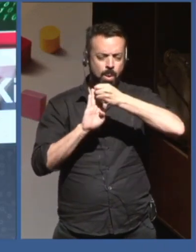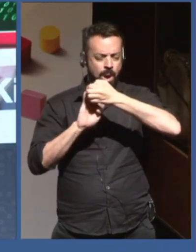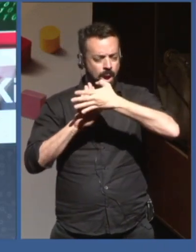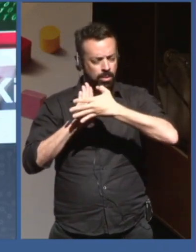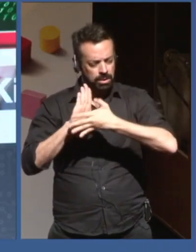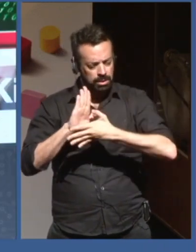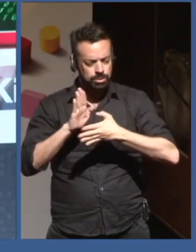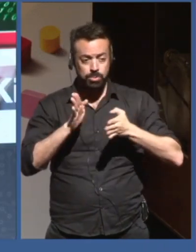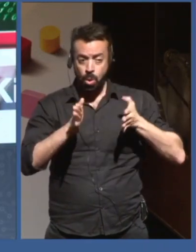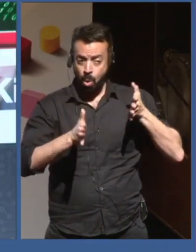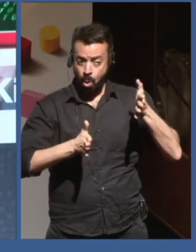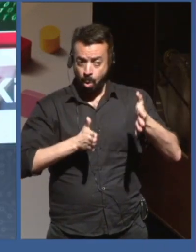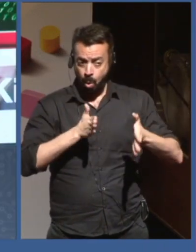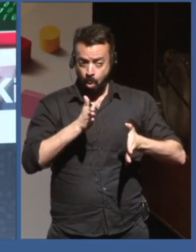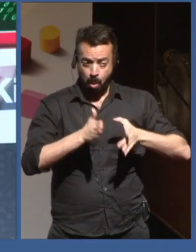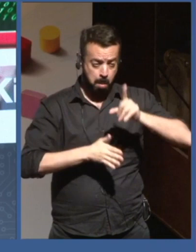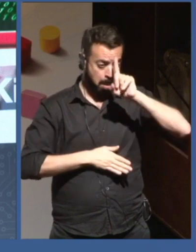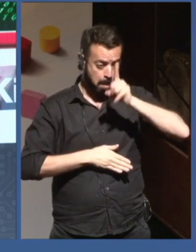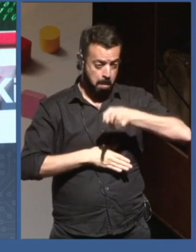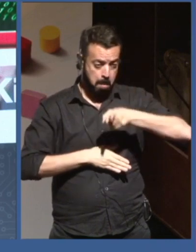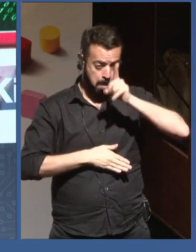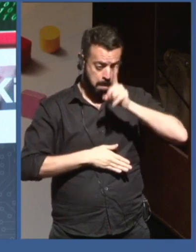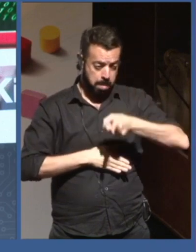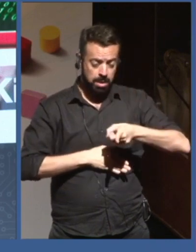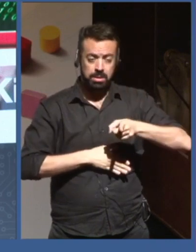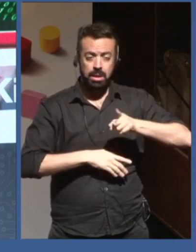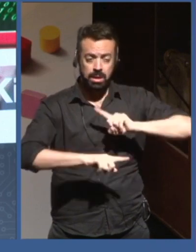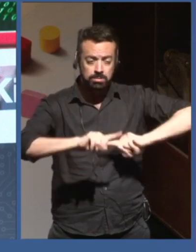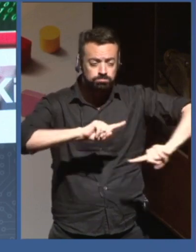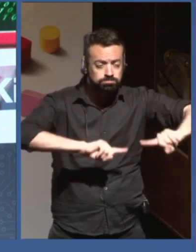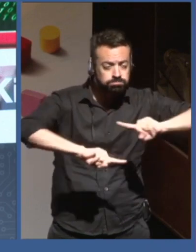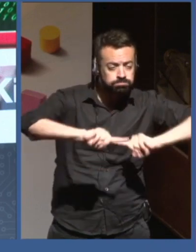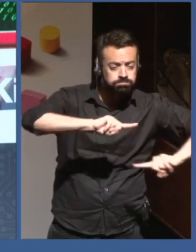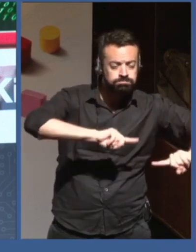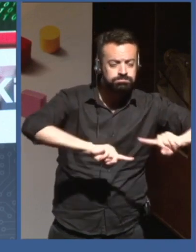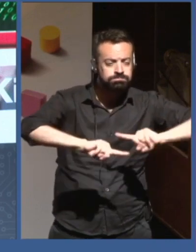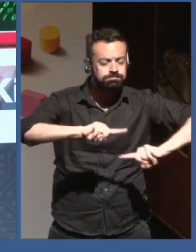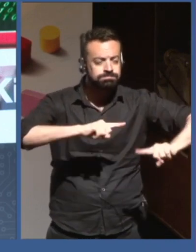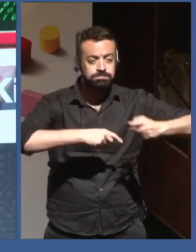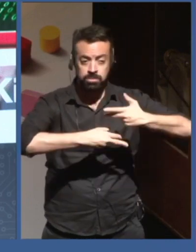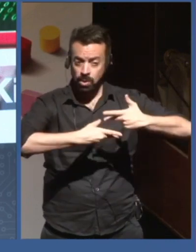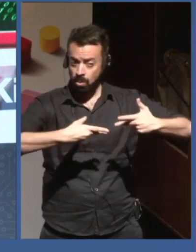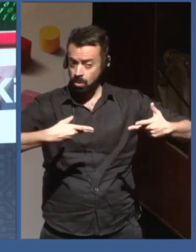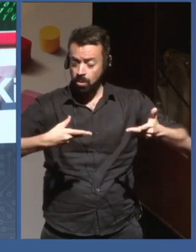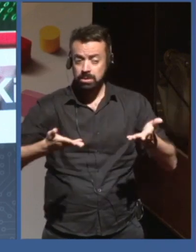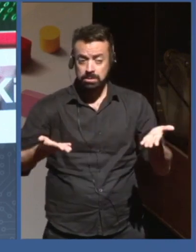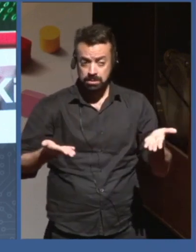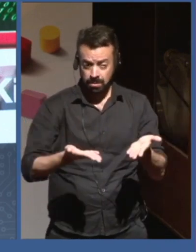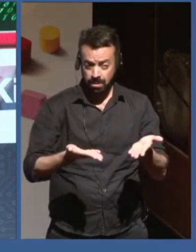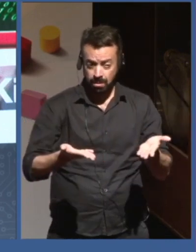When we live in pretty contentious, complex times, with the rise of